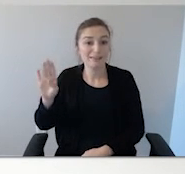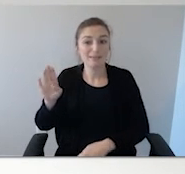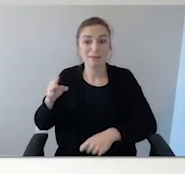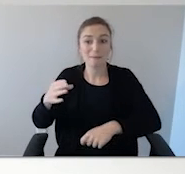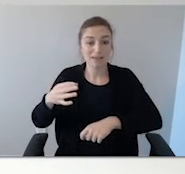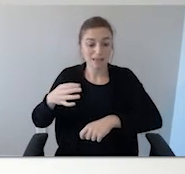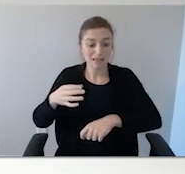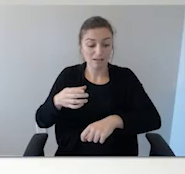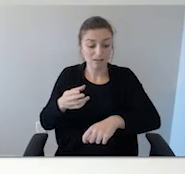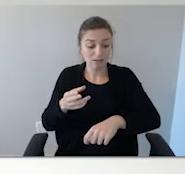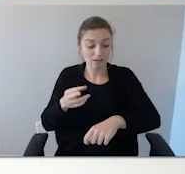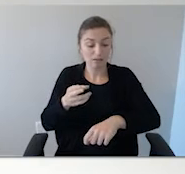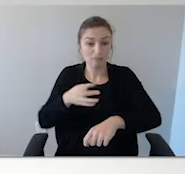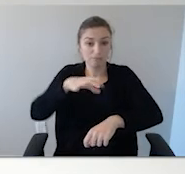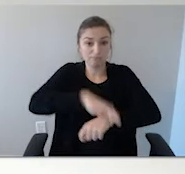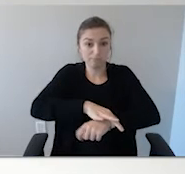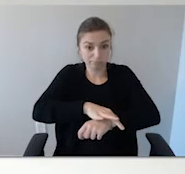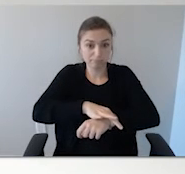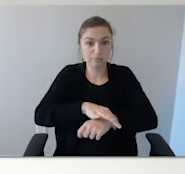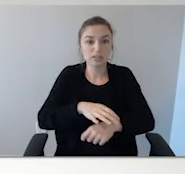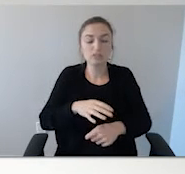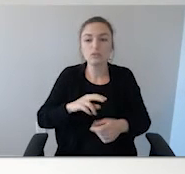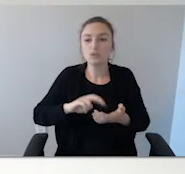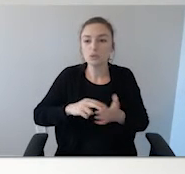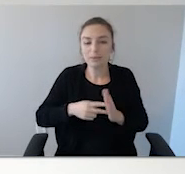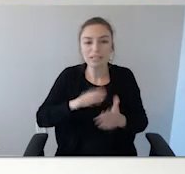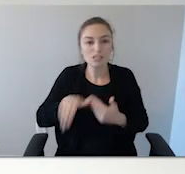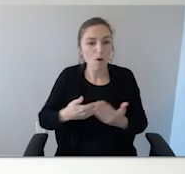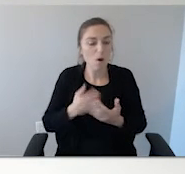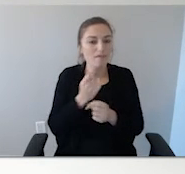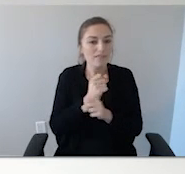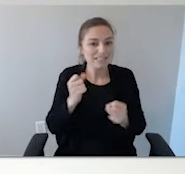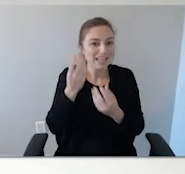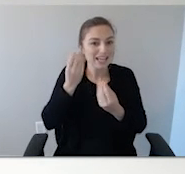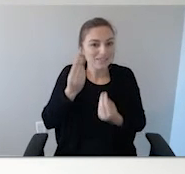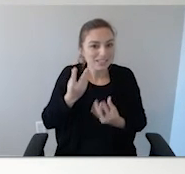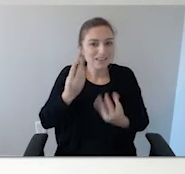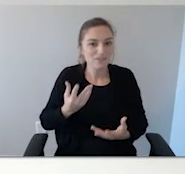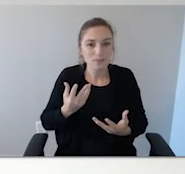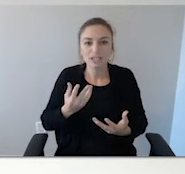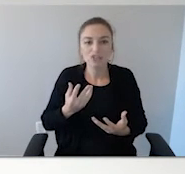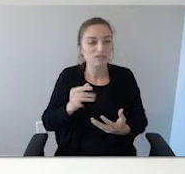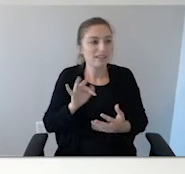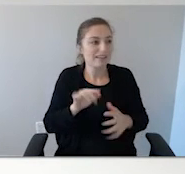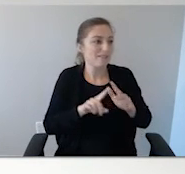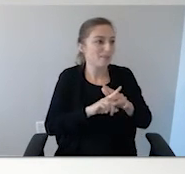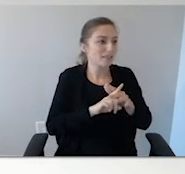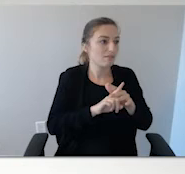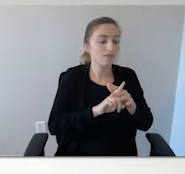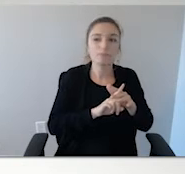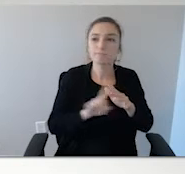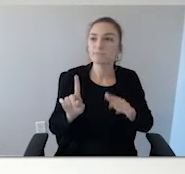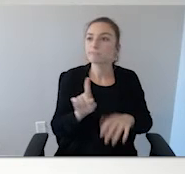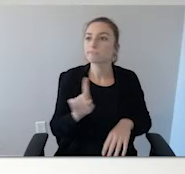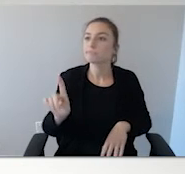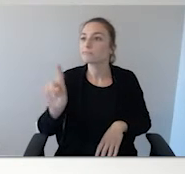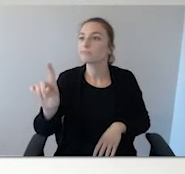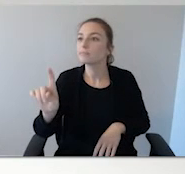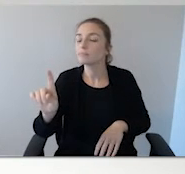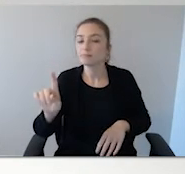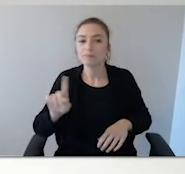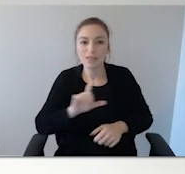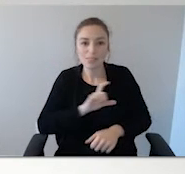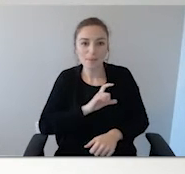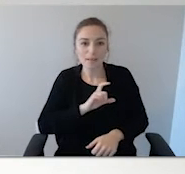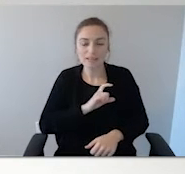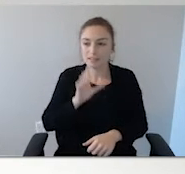information. So, if they're wearing that and they wander away and law enforcement picks them up, they're all equipped with computers in their cars. They can plug that